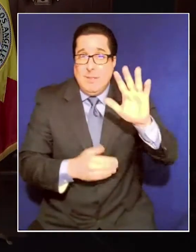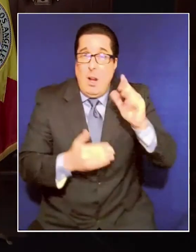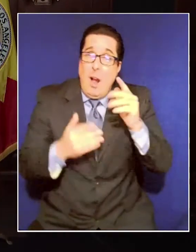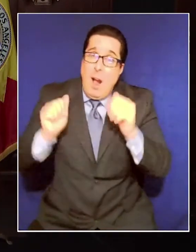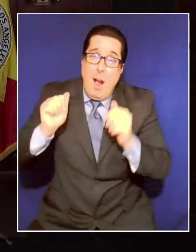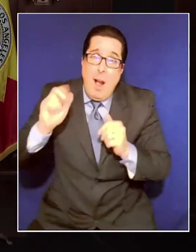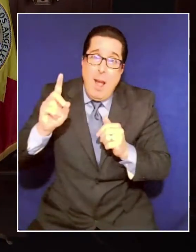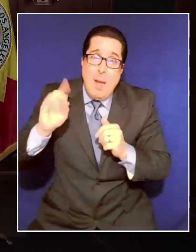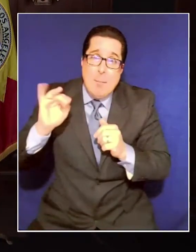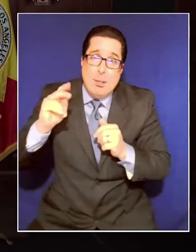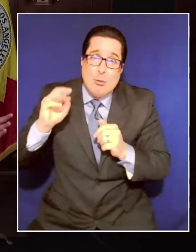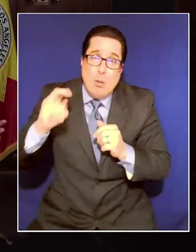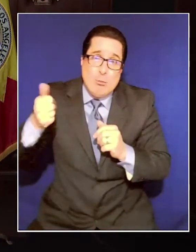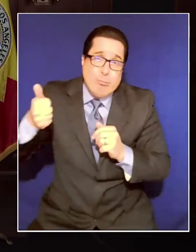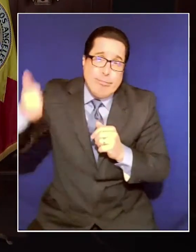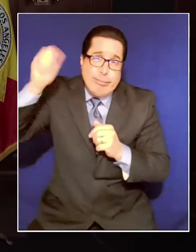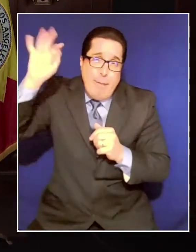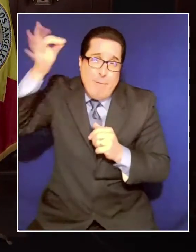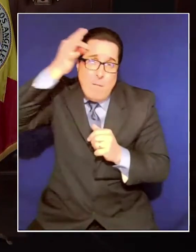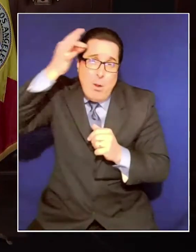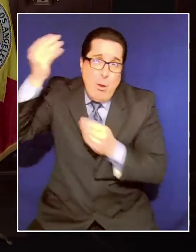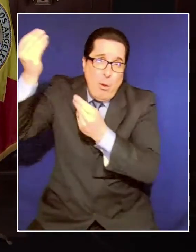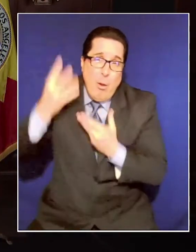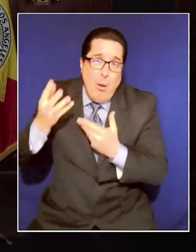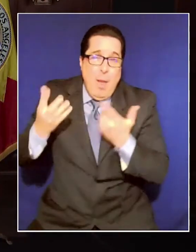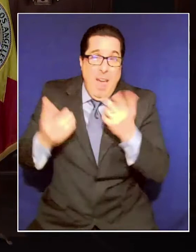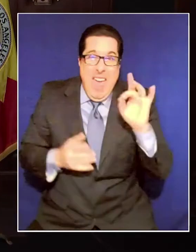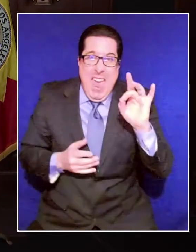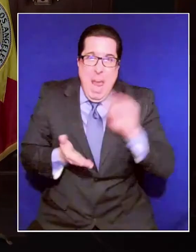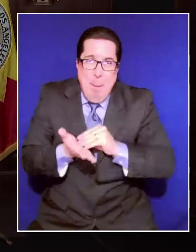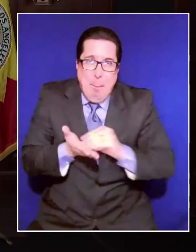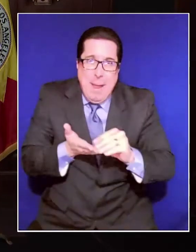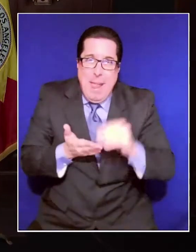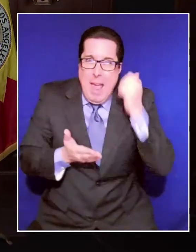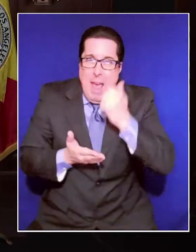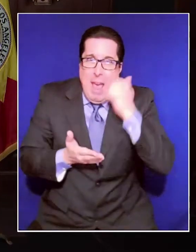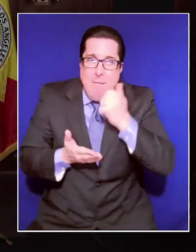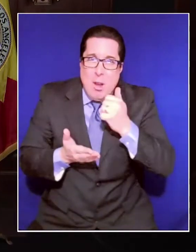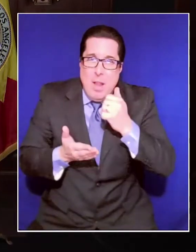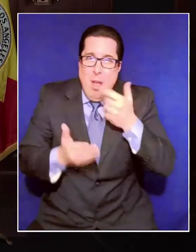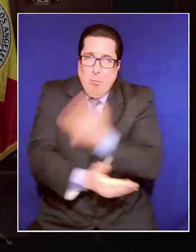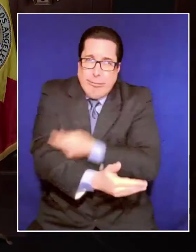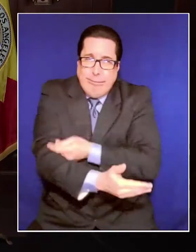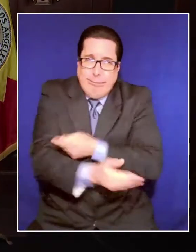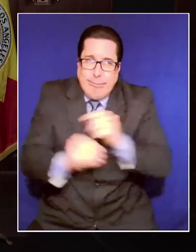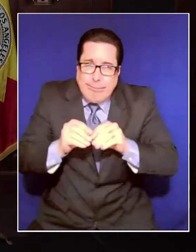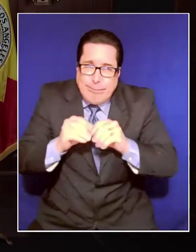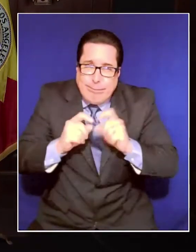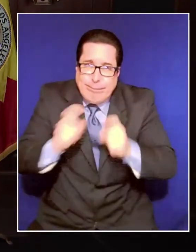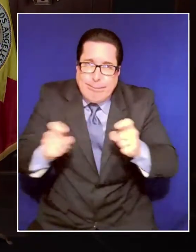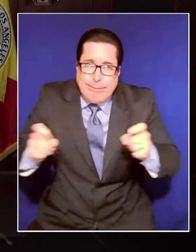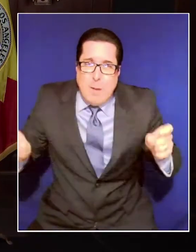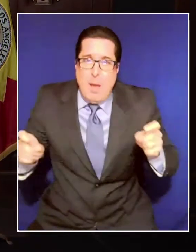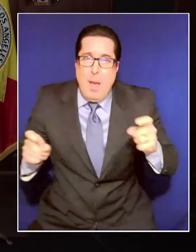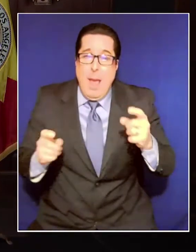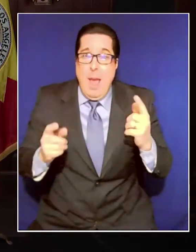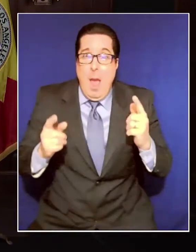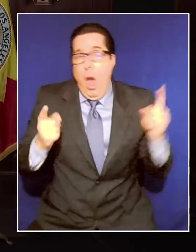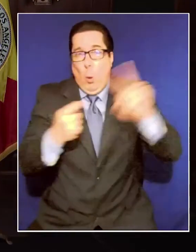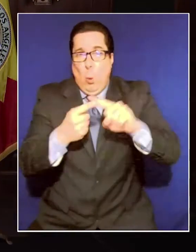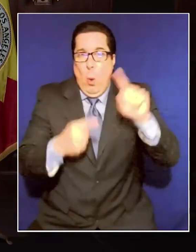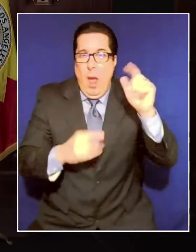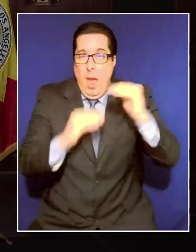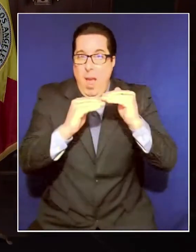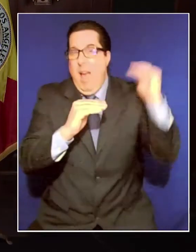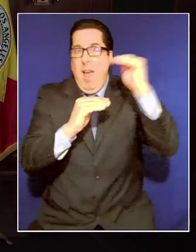for our country, moving from 8 million a day up to more than 11 million vaccines, for some reason, it hasn't yet